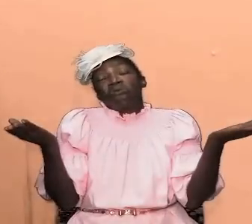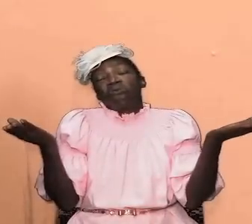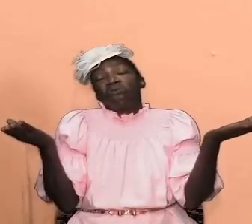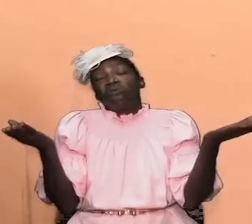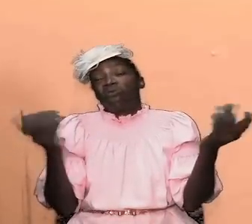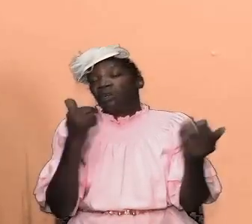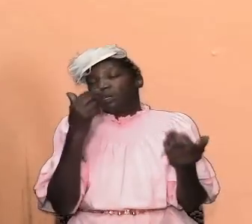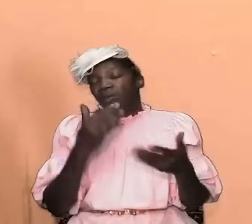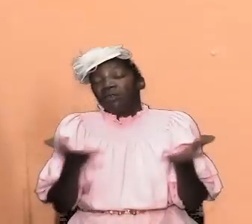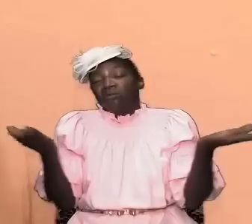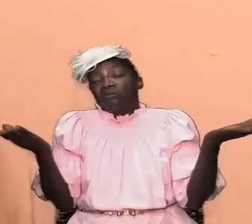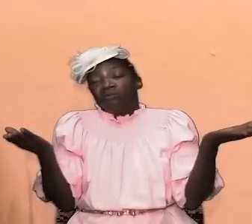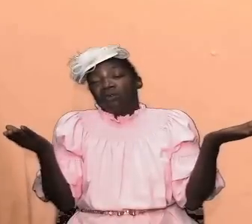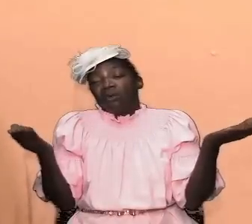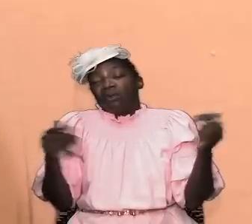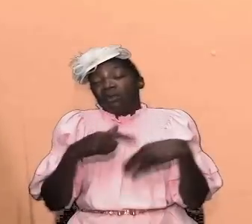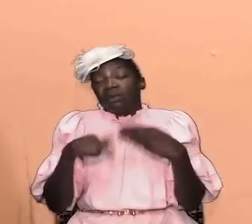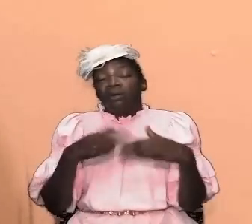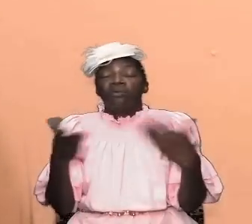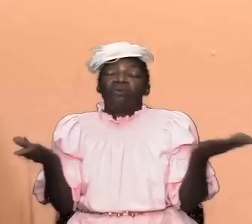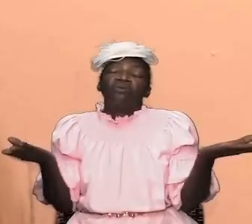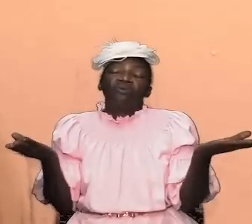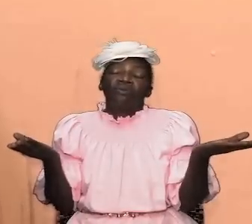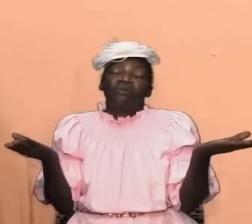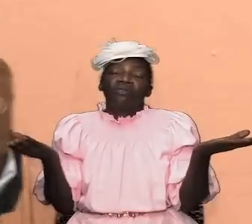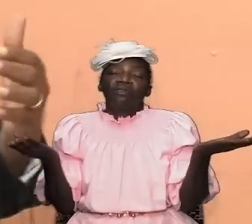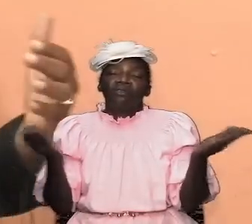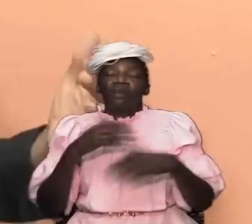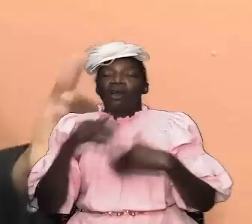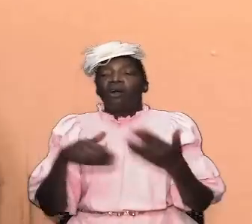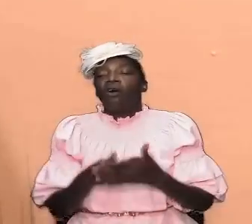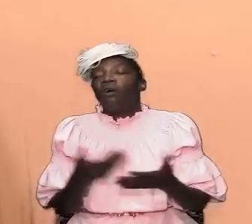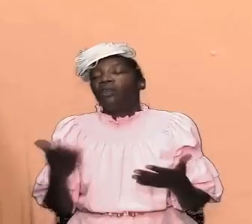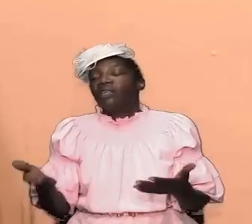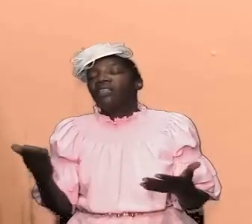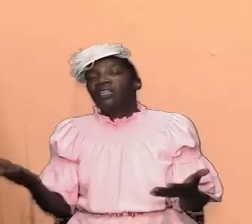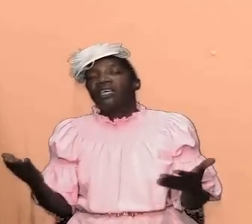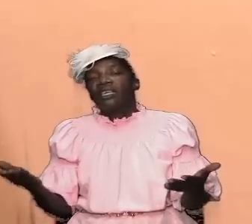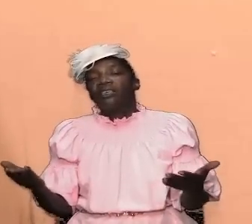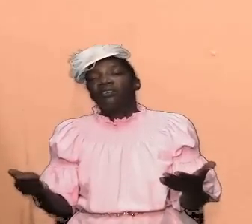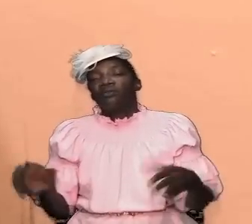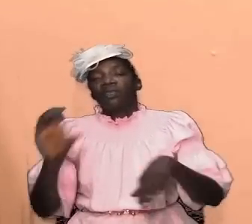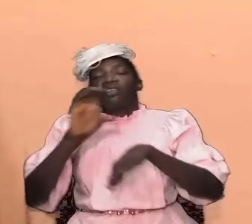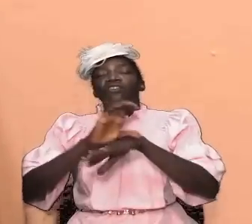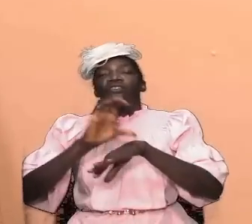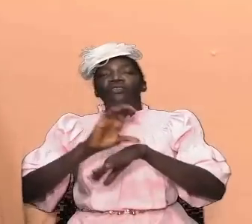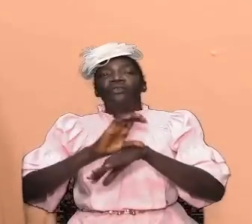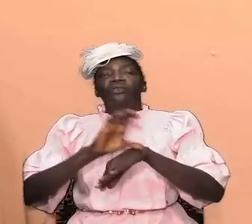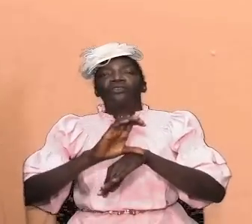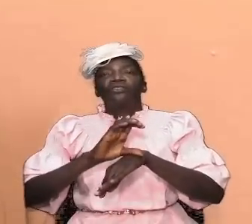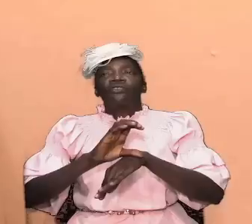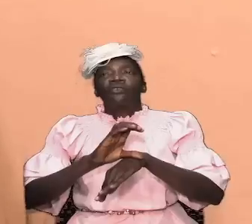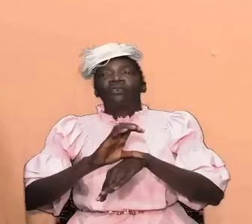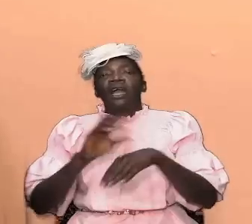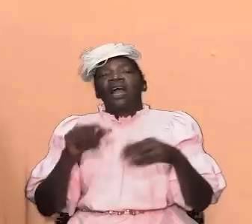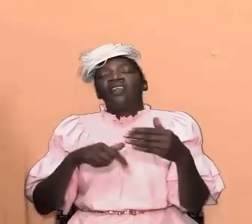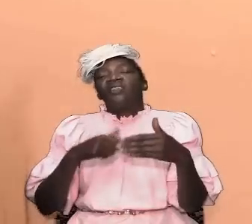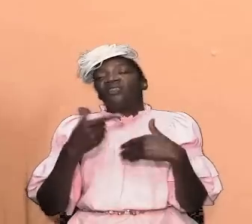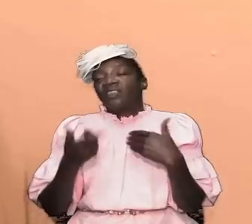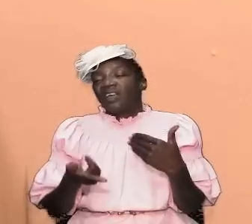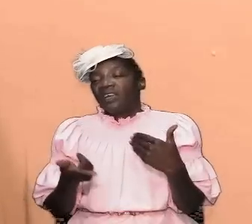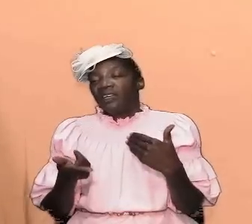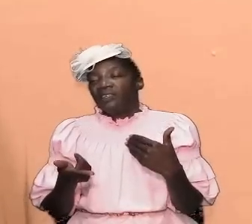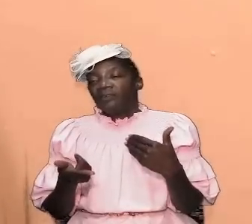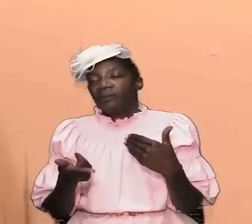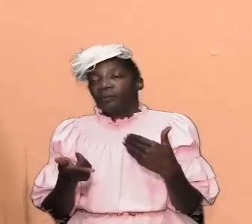what is it about and all the things associated with the church and thereafter as we start